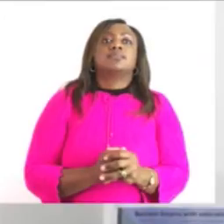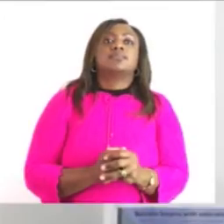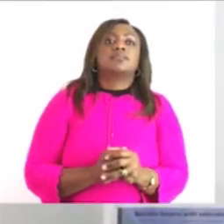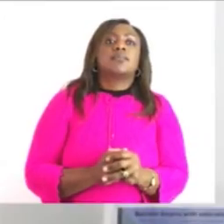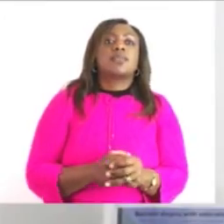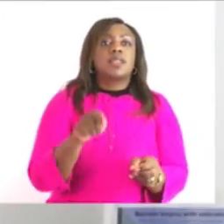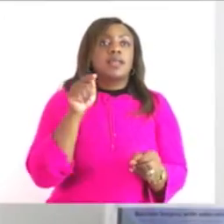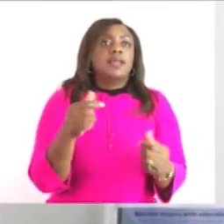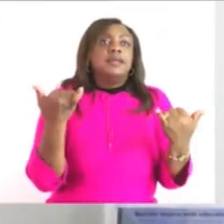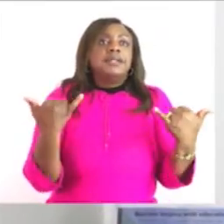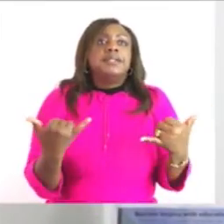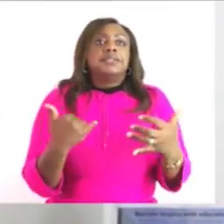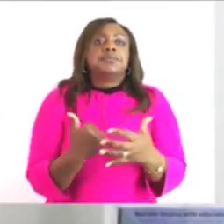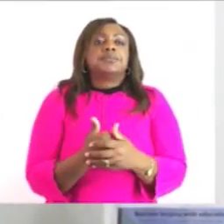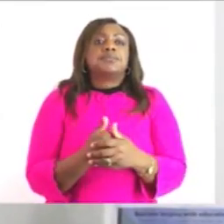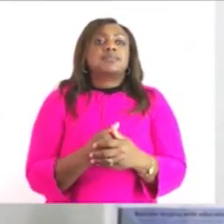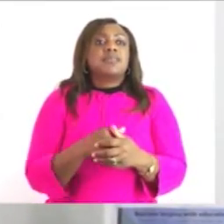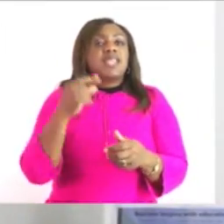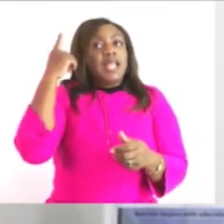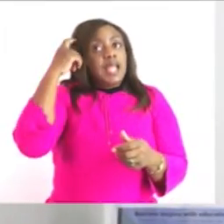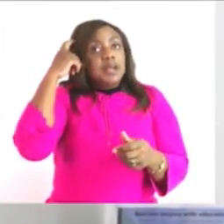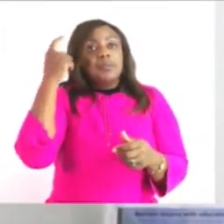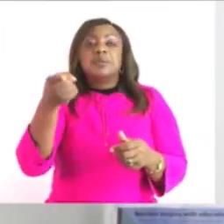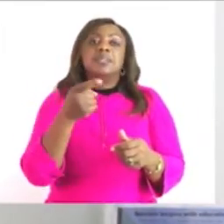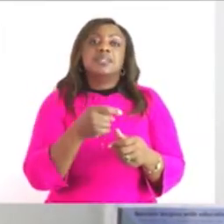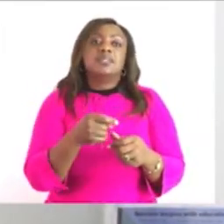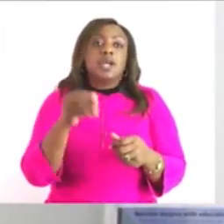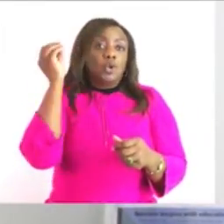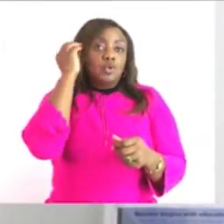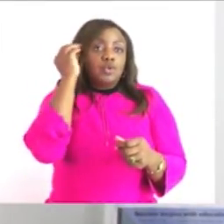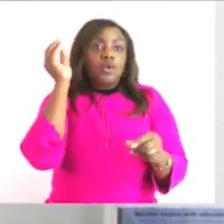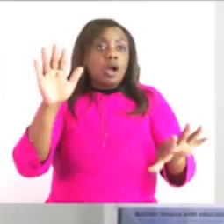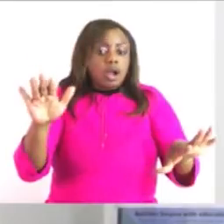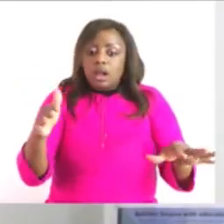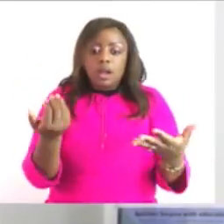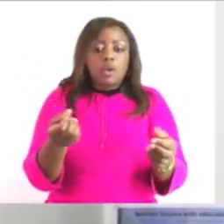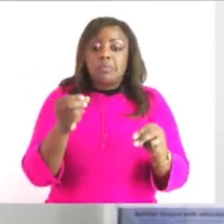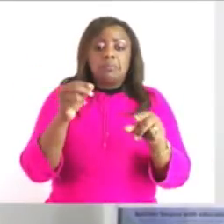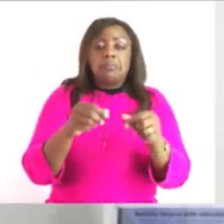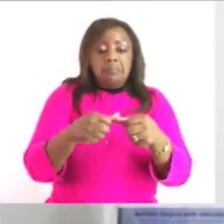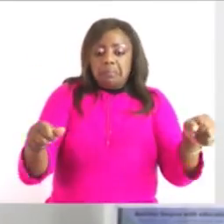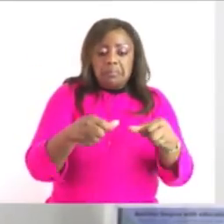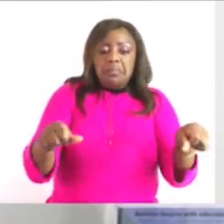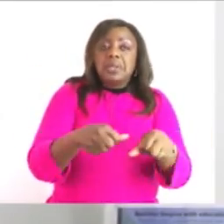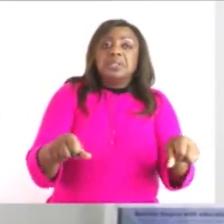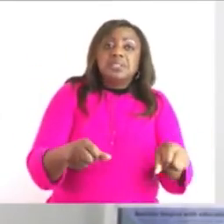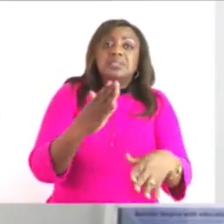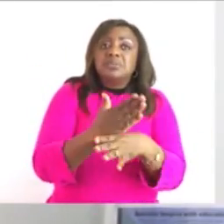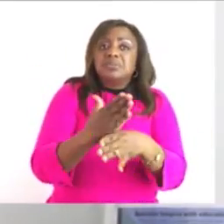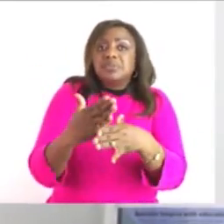with that i believe you should be able to do the activities